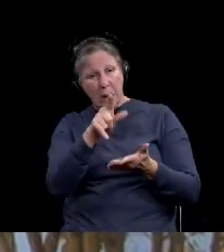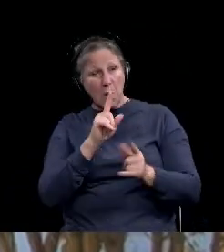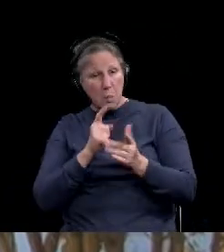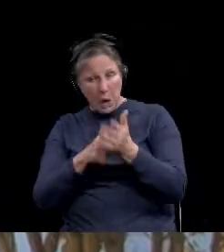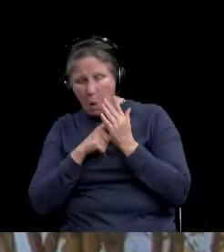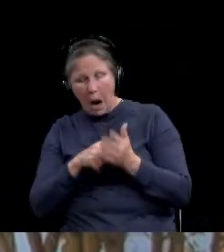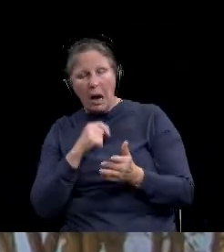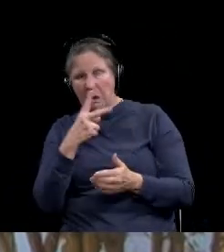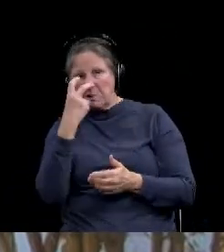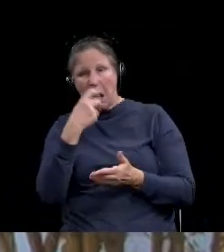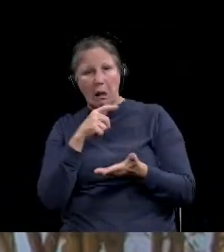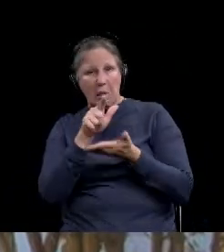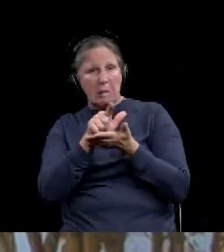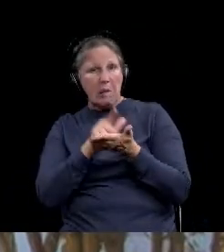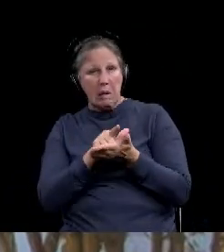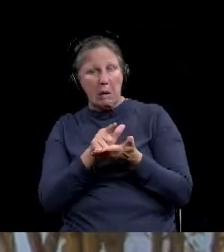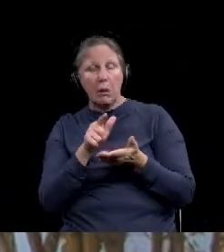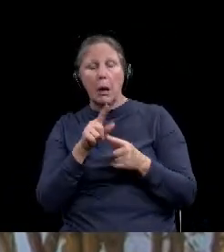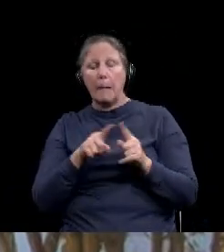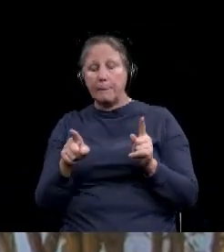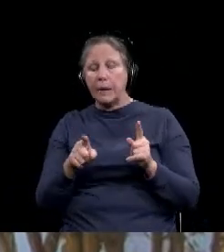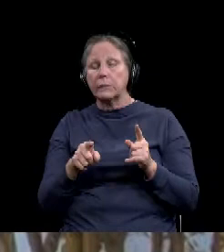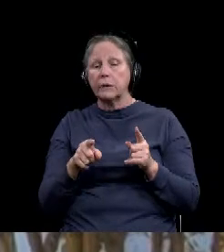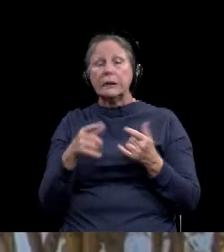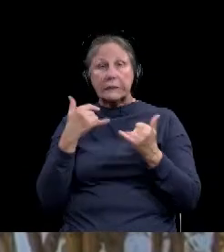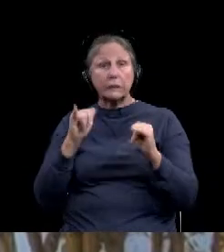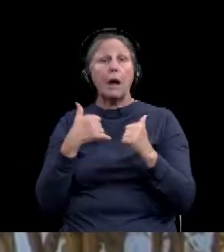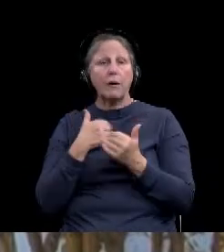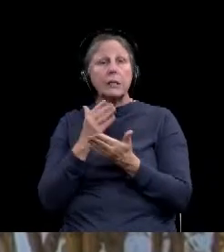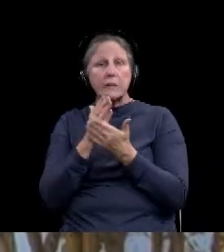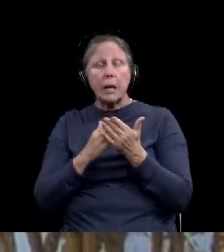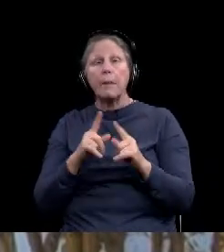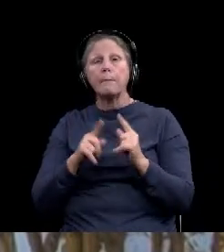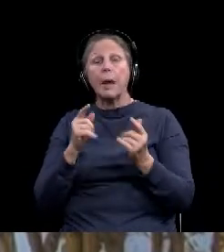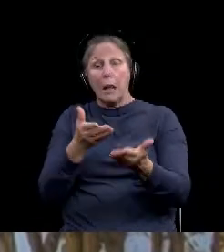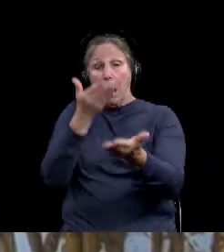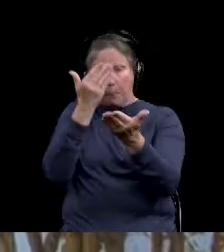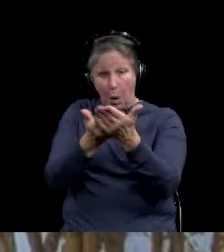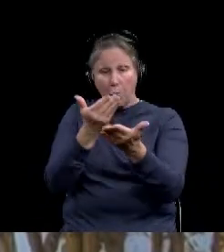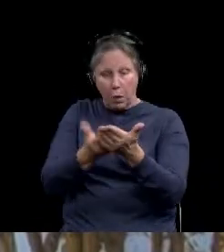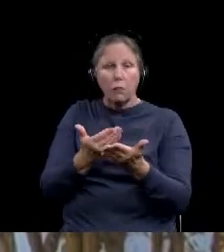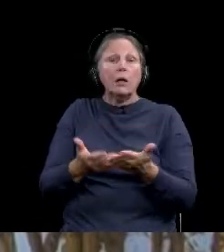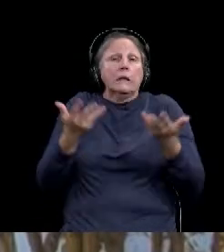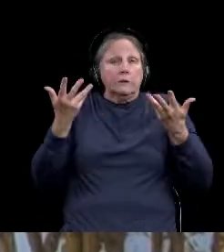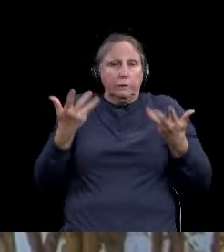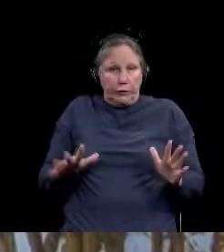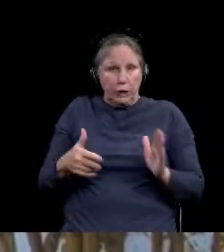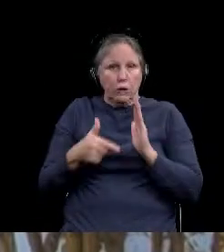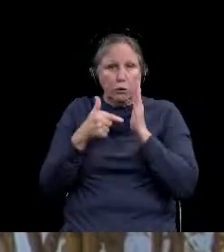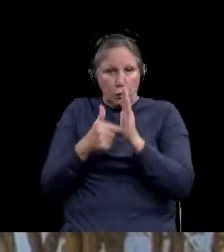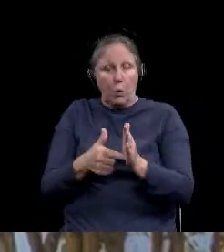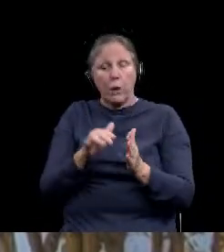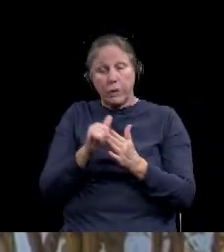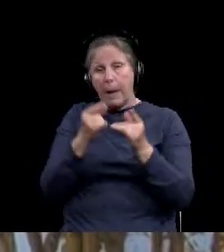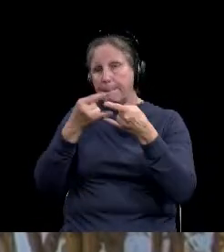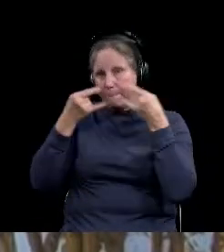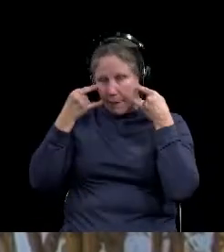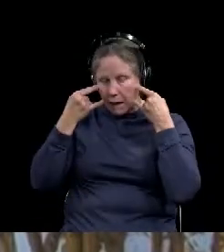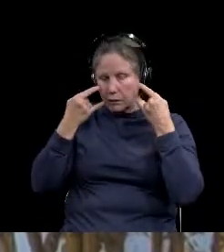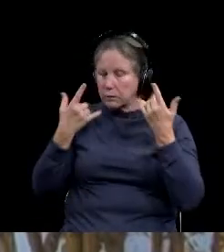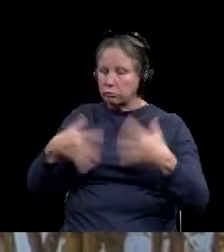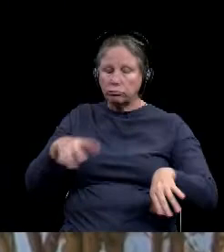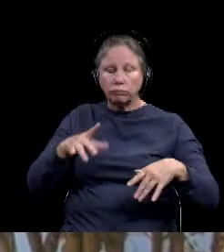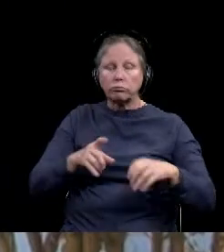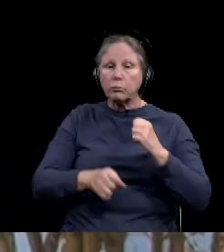I think there is still some of that, but the vast majority of the evidence now demonstrates that wearing a mask is one of the most important